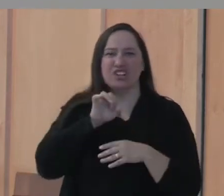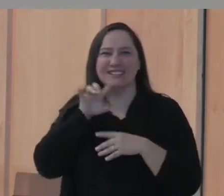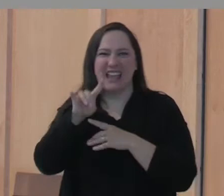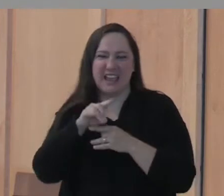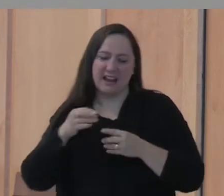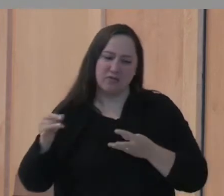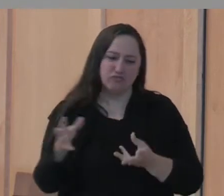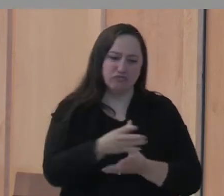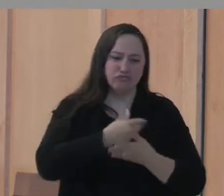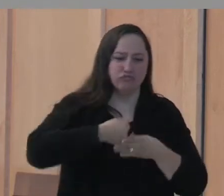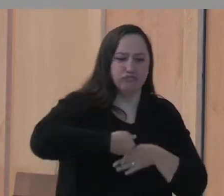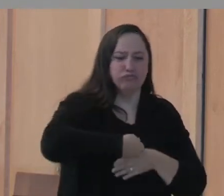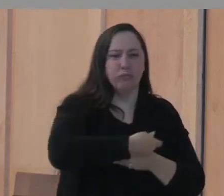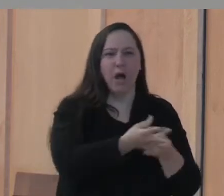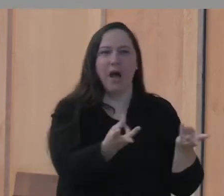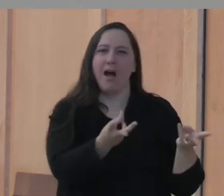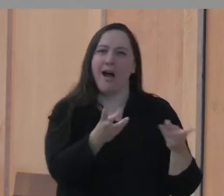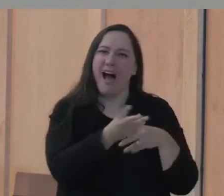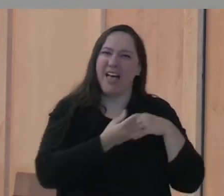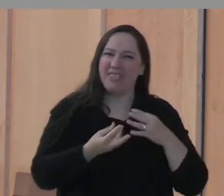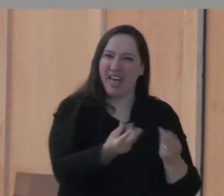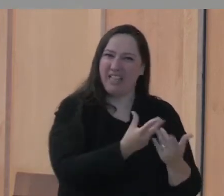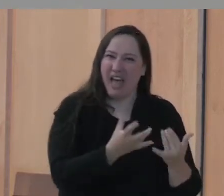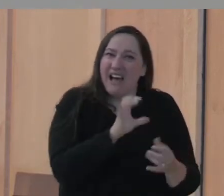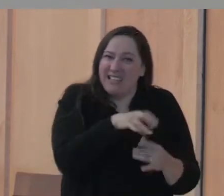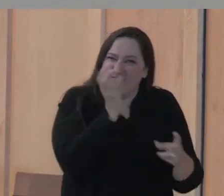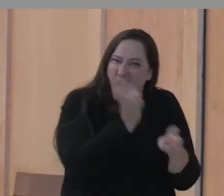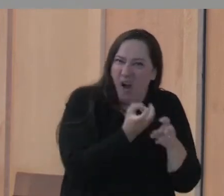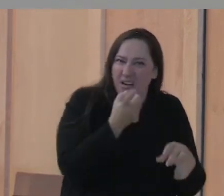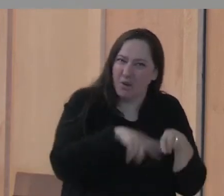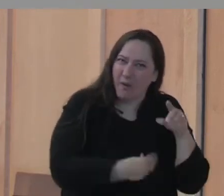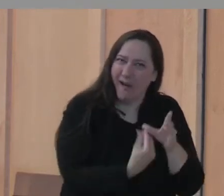it out on land that was too hard to actually have it sprout?